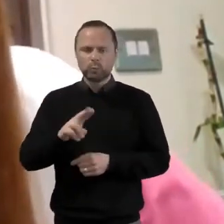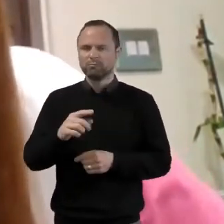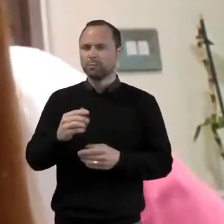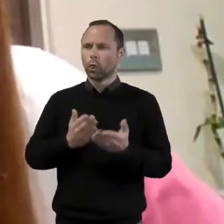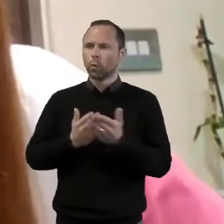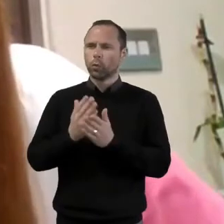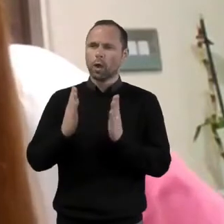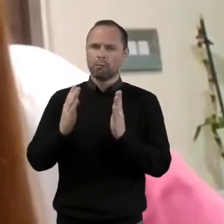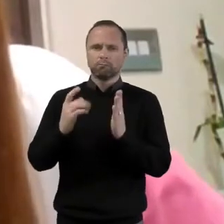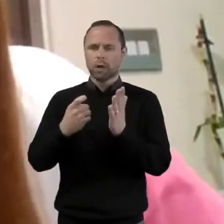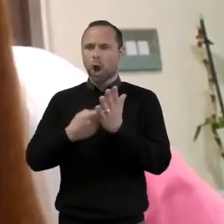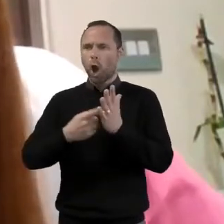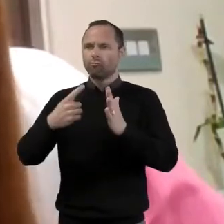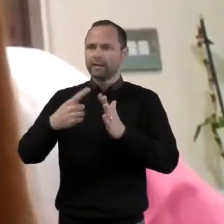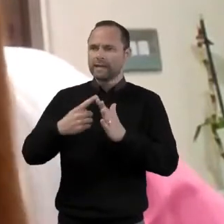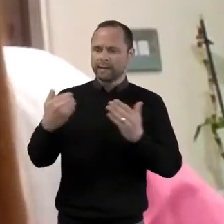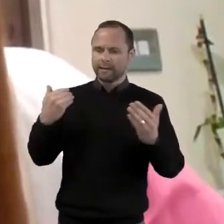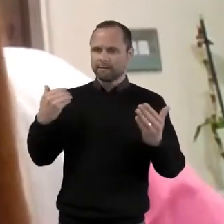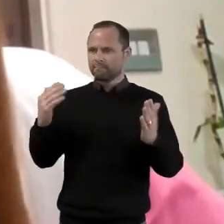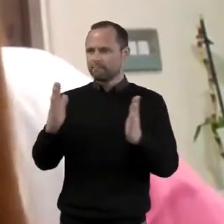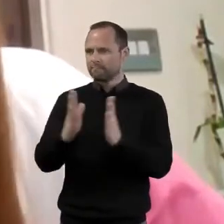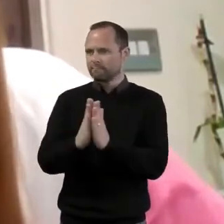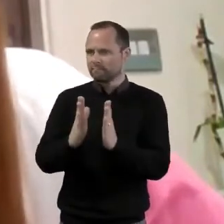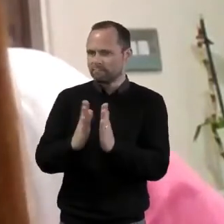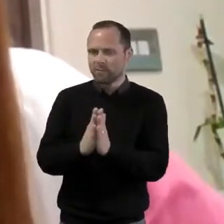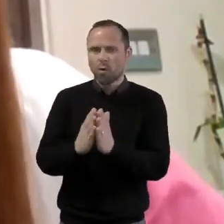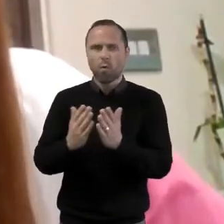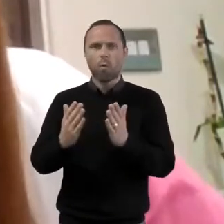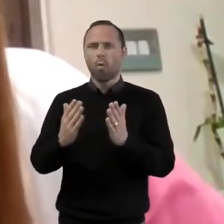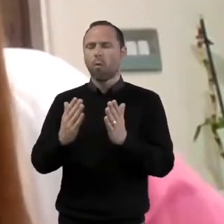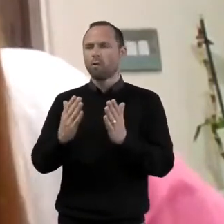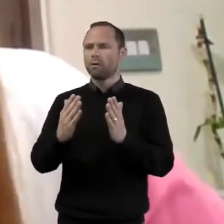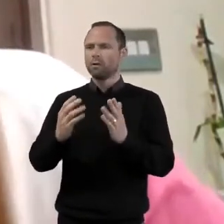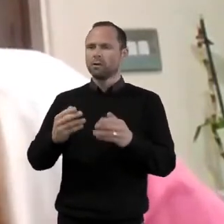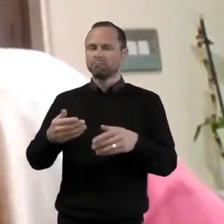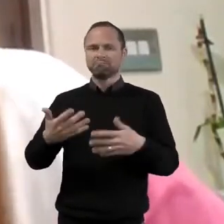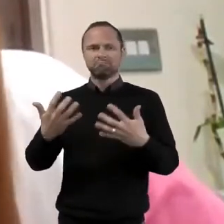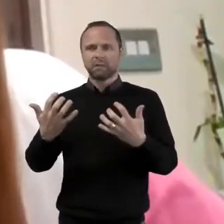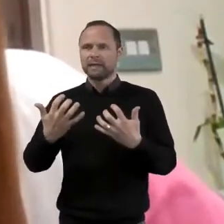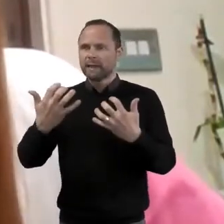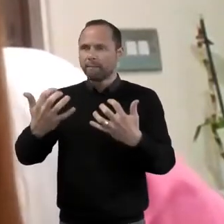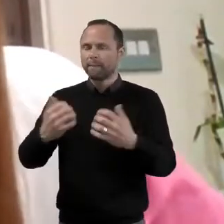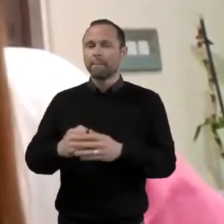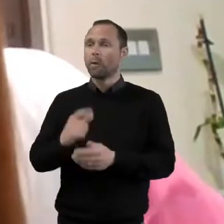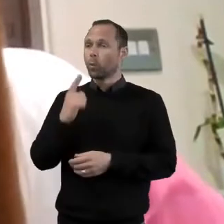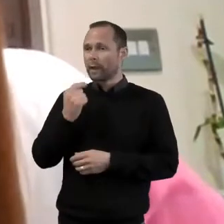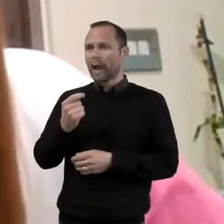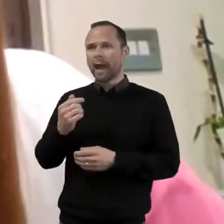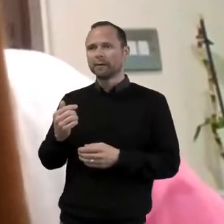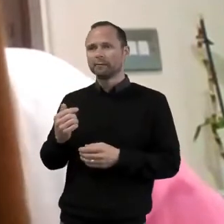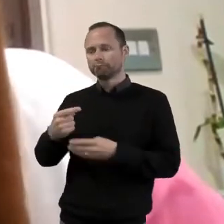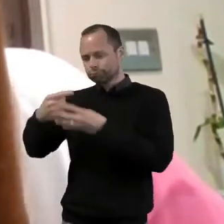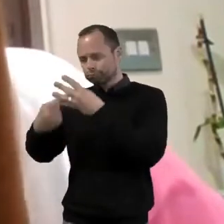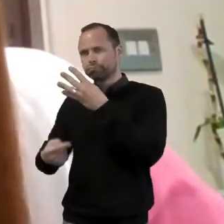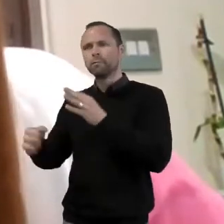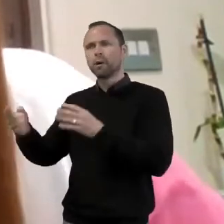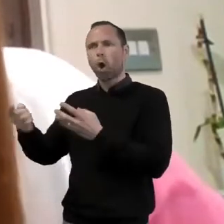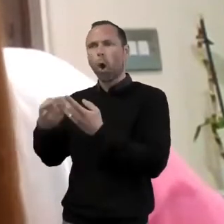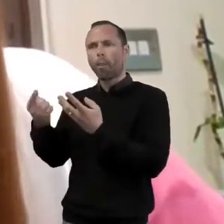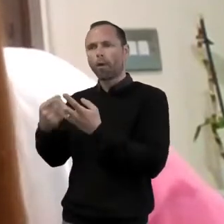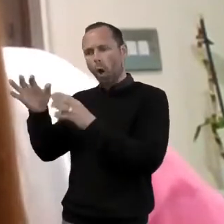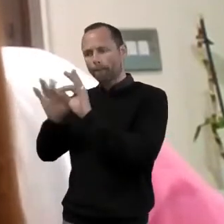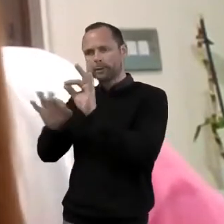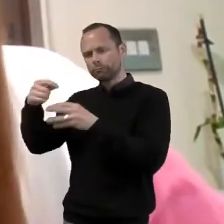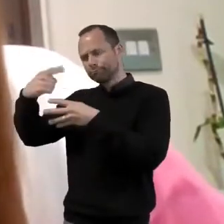RE lessons, but it could be so much more. So, I hope and pray that this has given you some